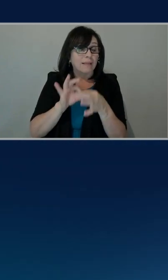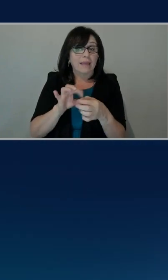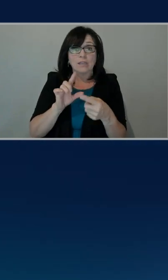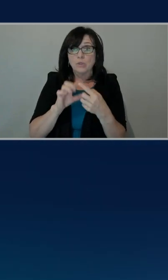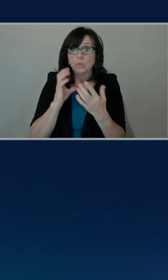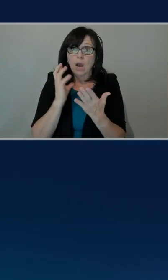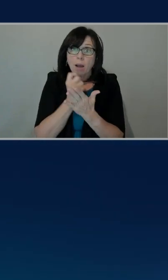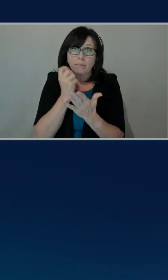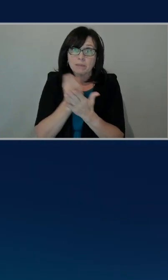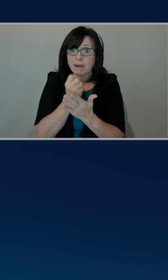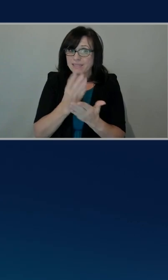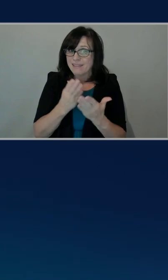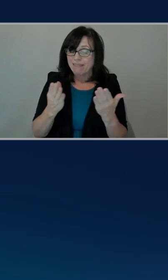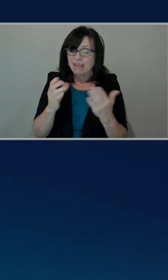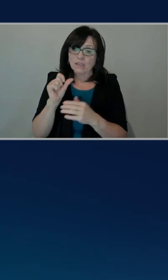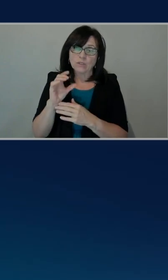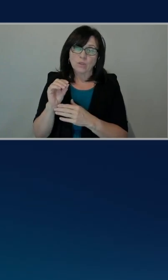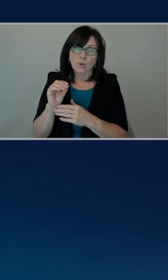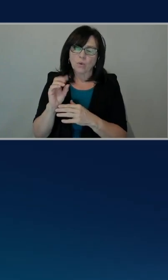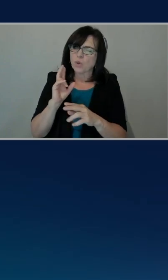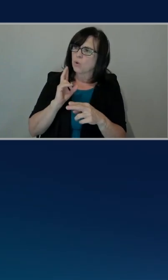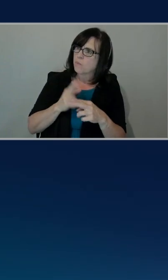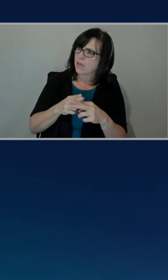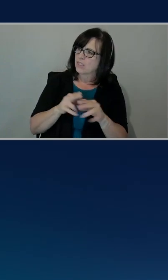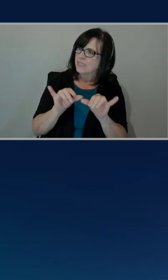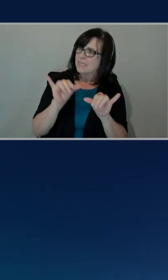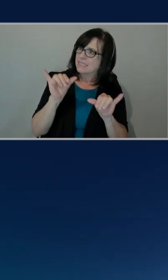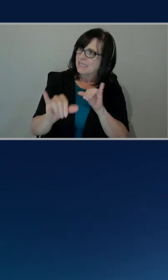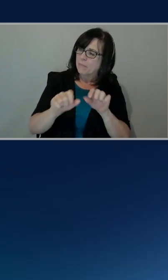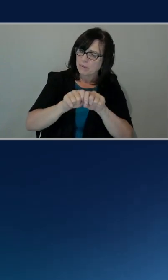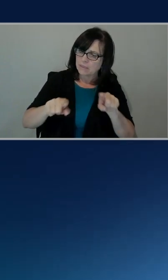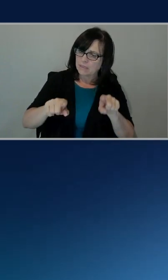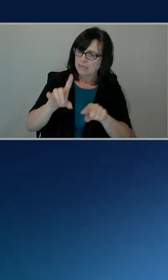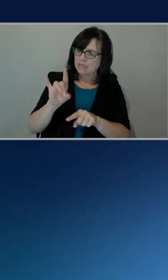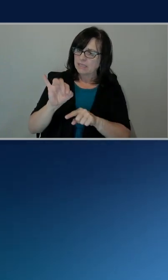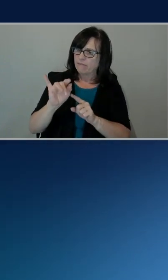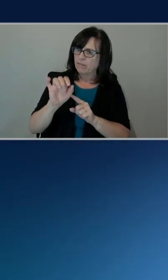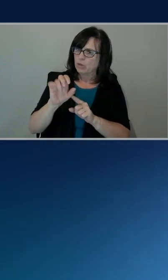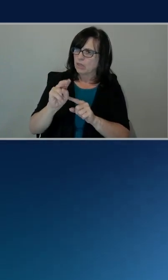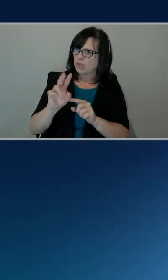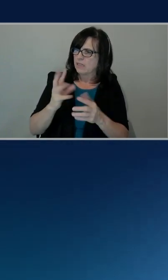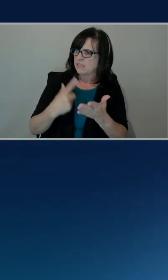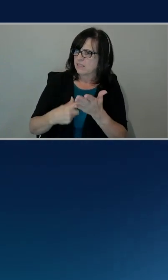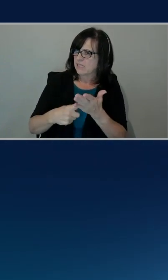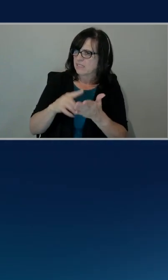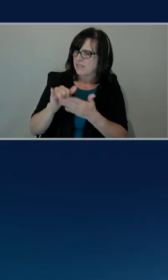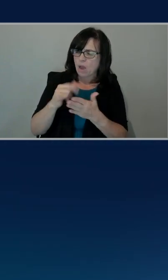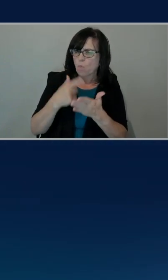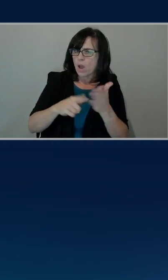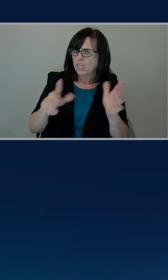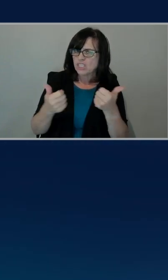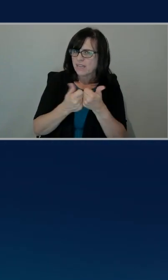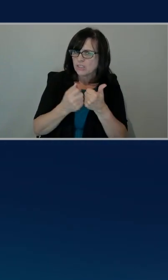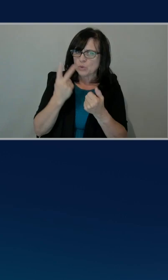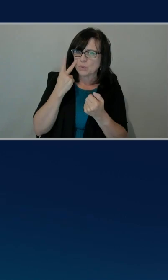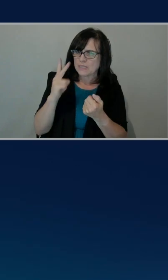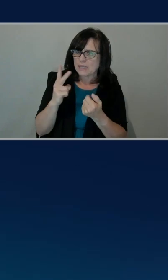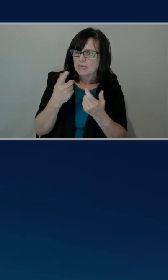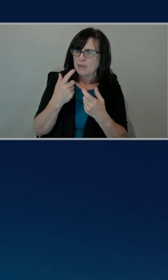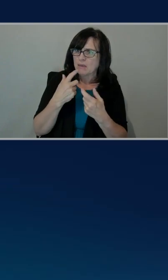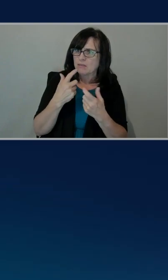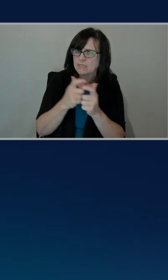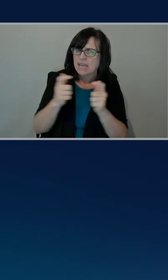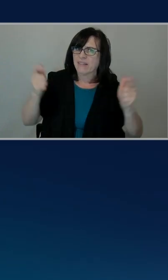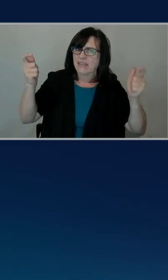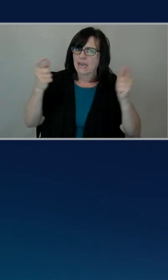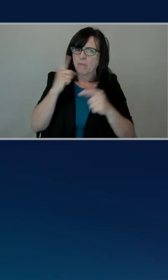optimizing things. So let's, you mentioned Stable Diffusion. Let's talk about Stable Diffusion. What types of challenges did you see scaling out the usage of Stable